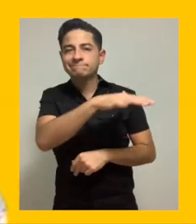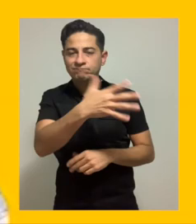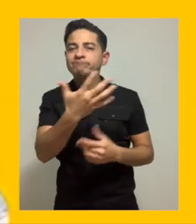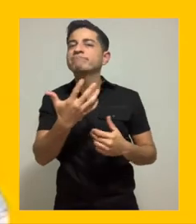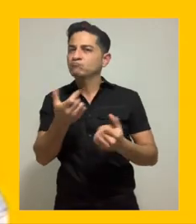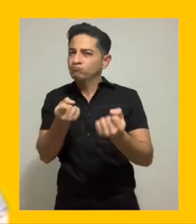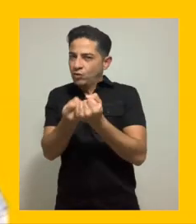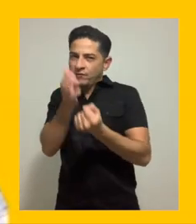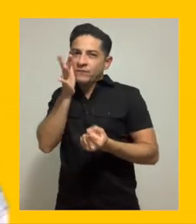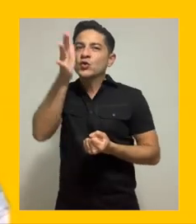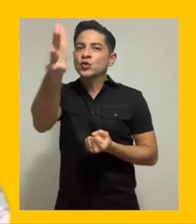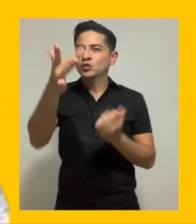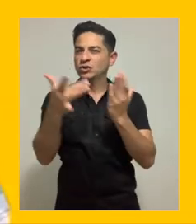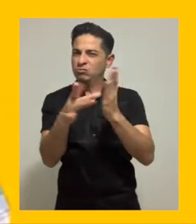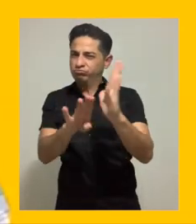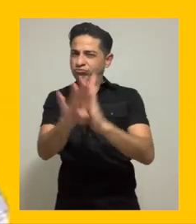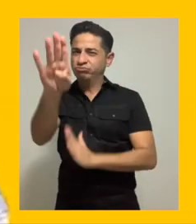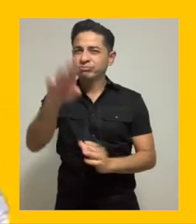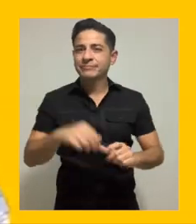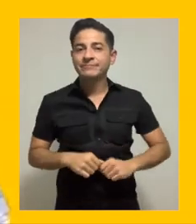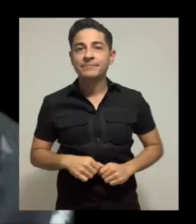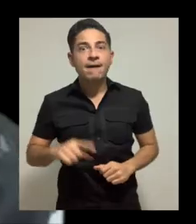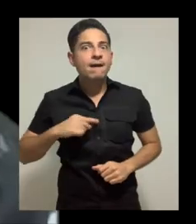and the future of technology.